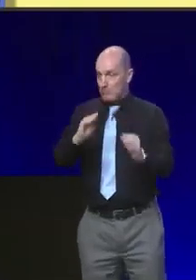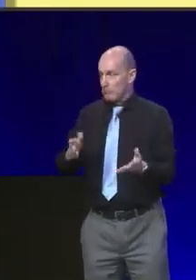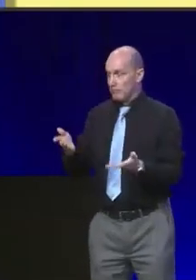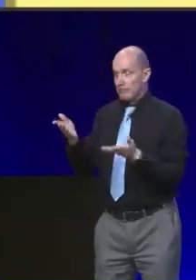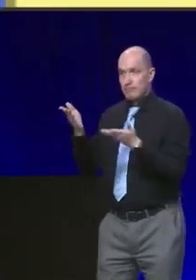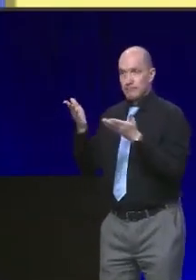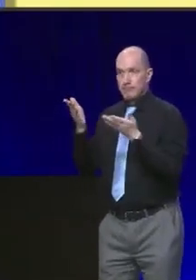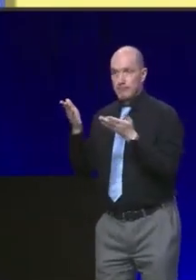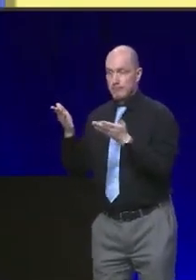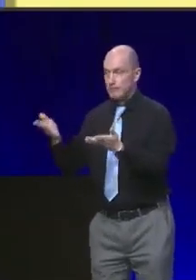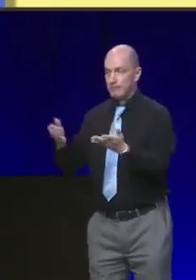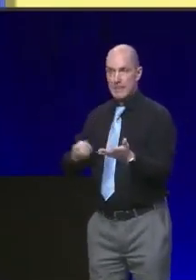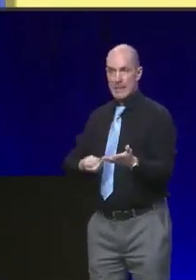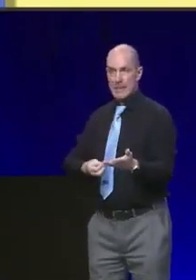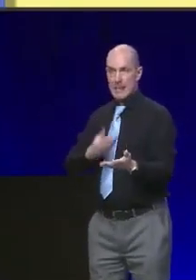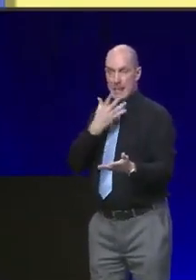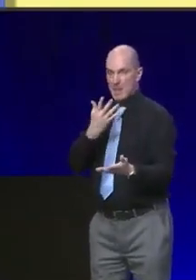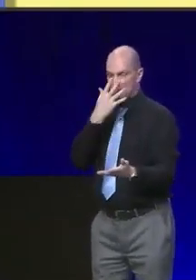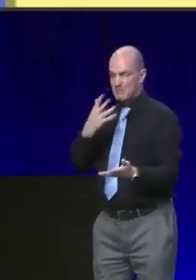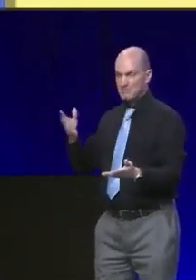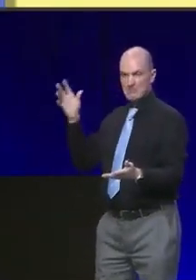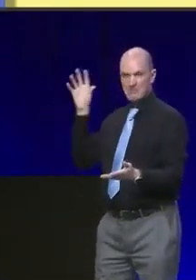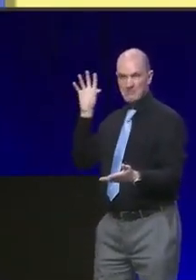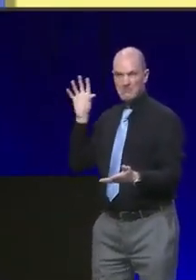faces in Scotland ever again.